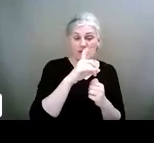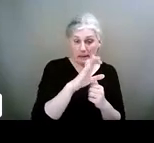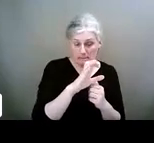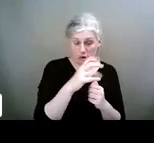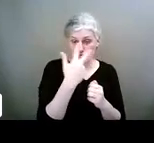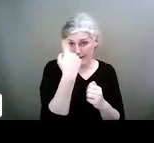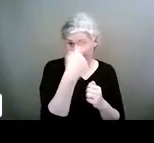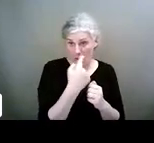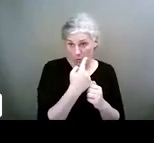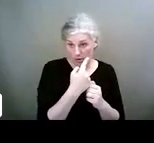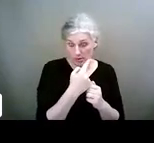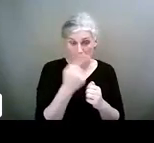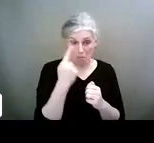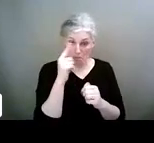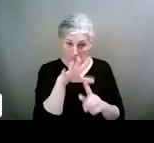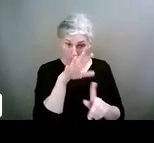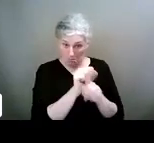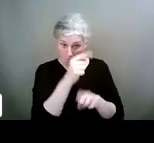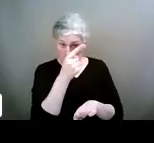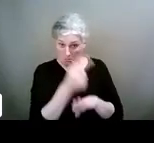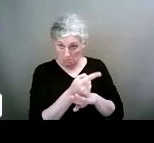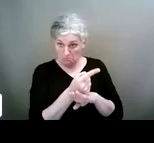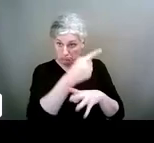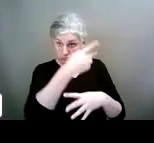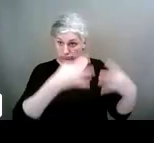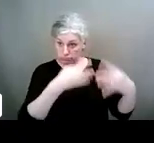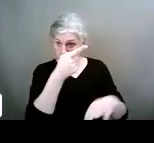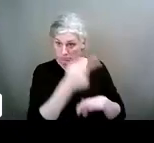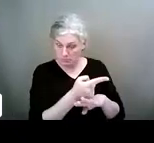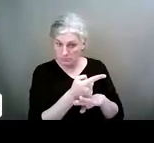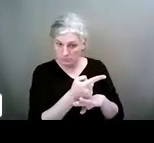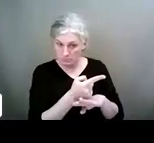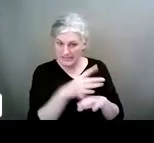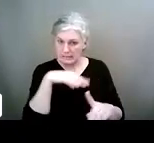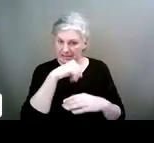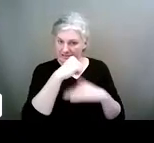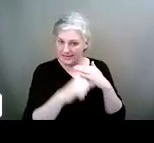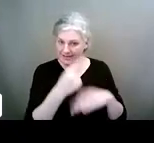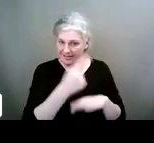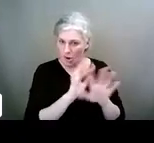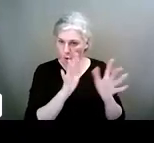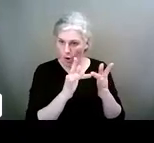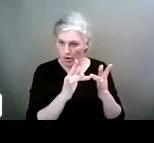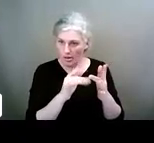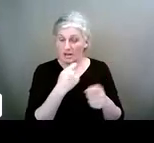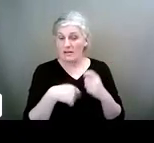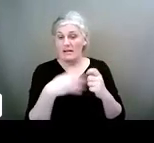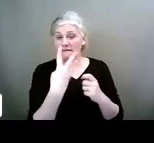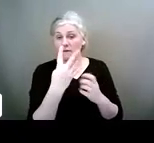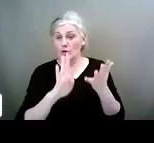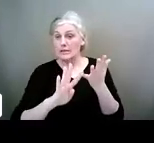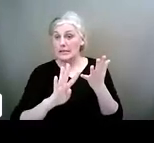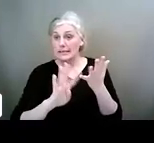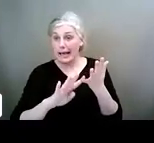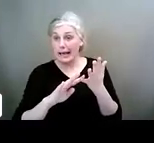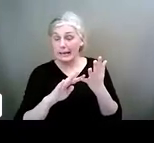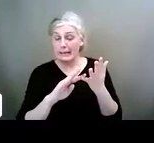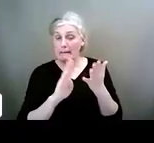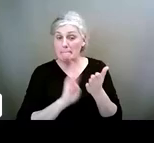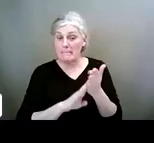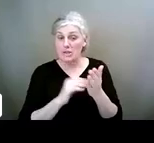that I was online on that particular day. And you can see down there, I spent 49 minutes on email,